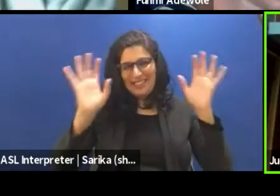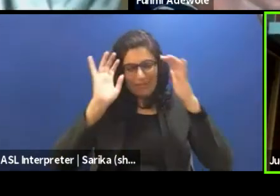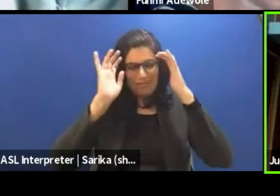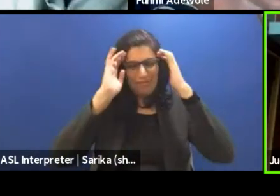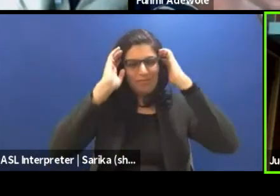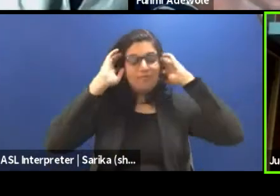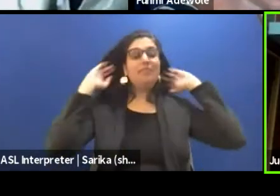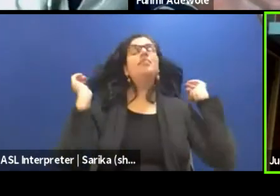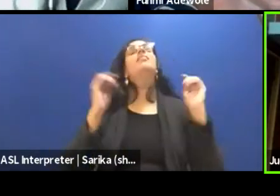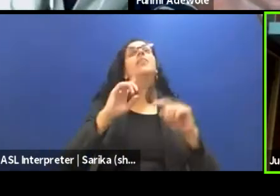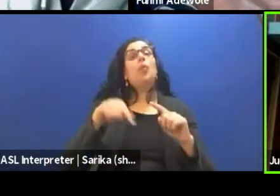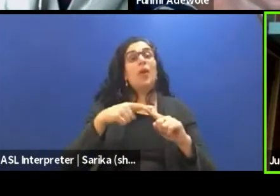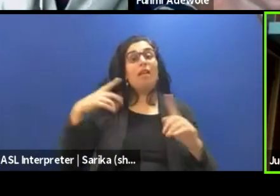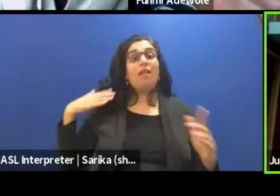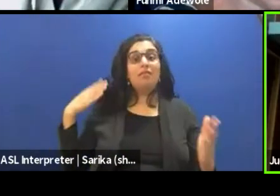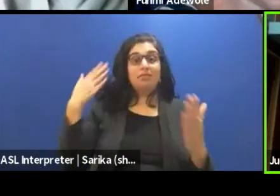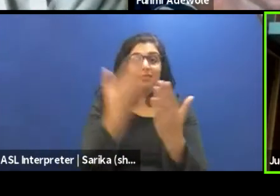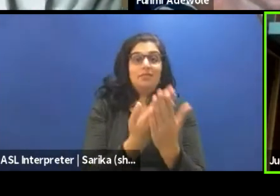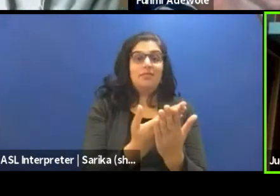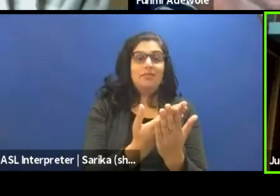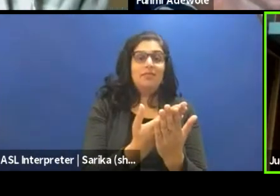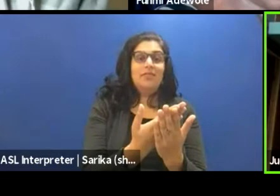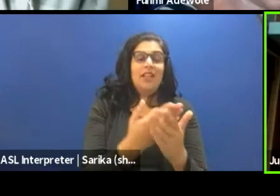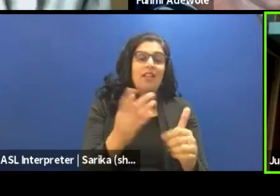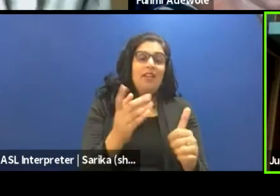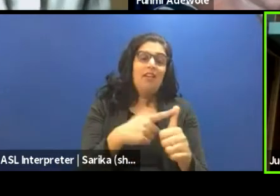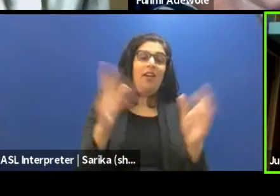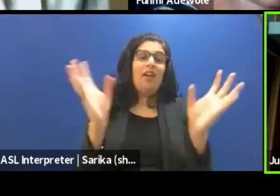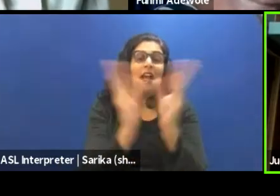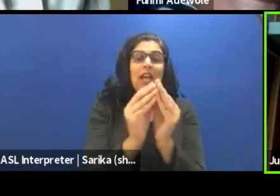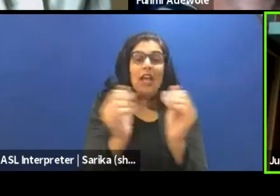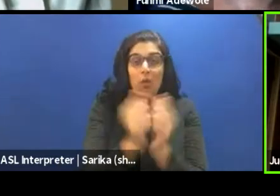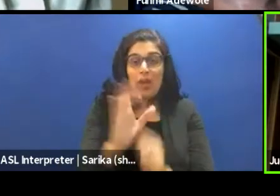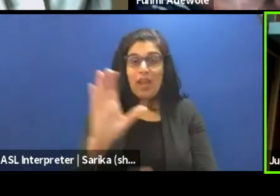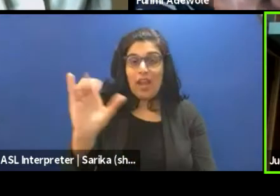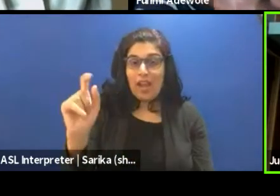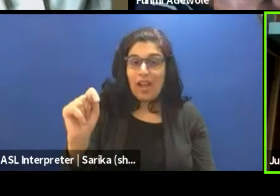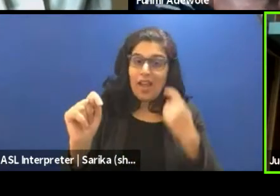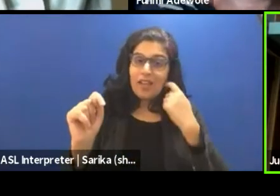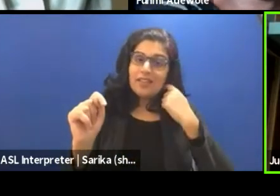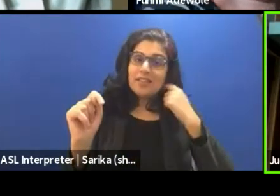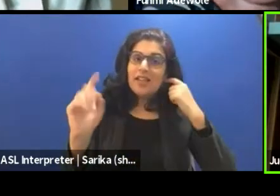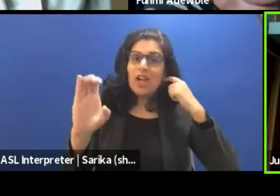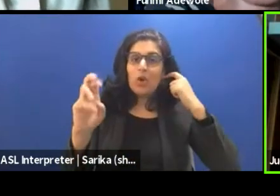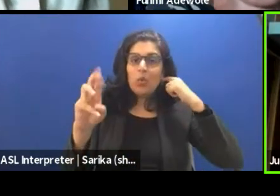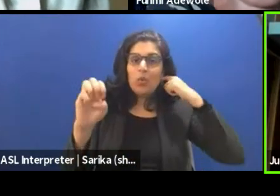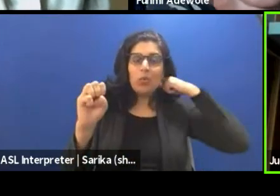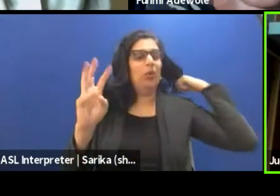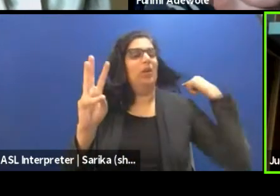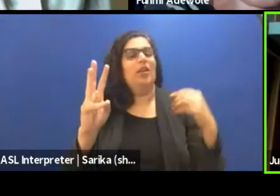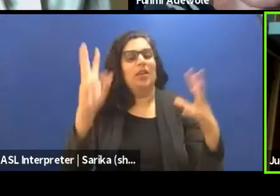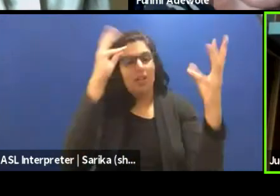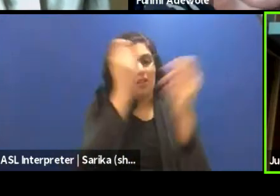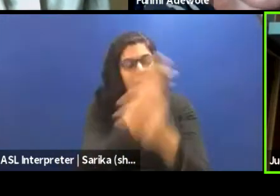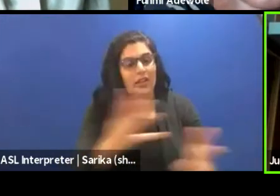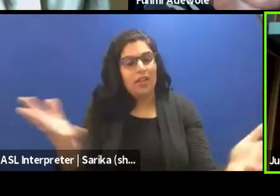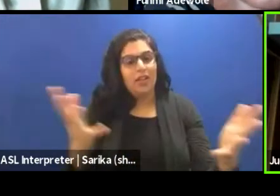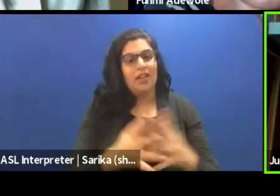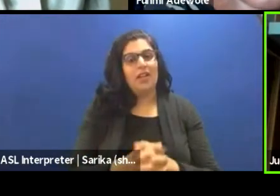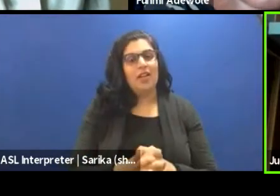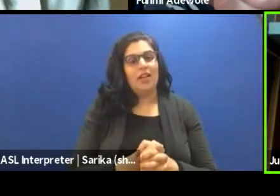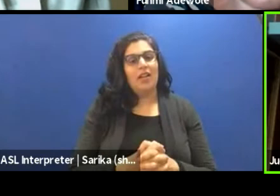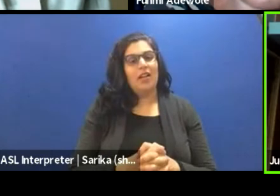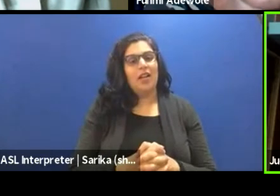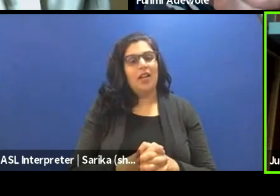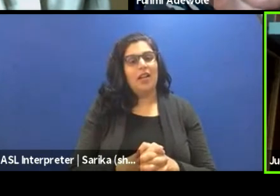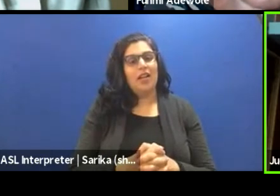So when I, when I come, I, the first meeting I have with my cast and my crew, I tell them and we're always, I'm, very